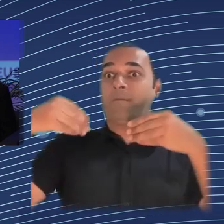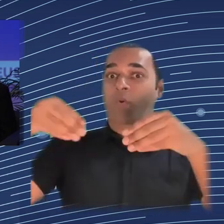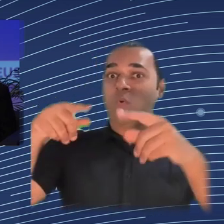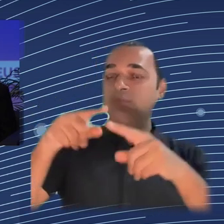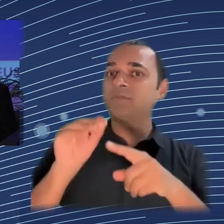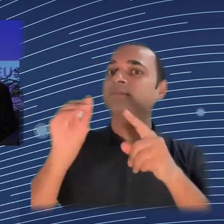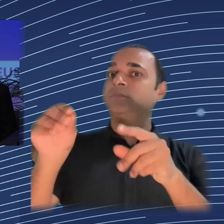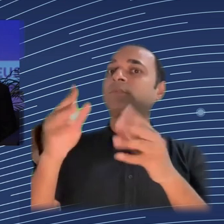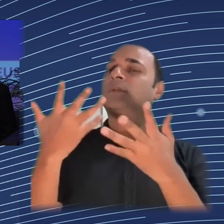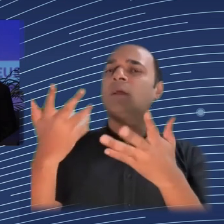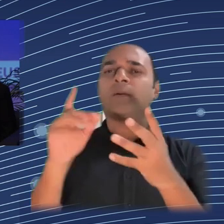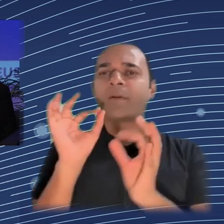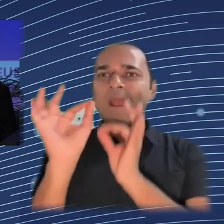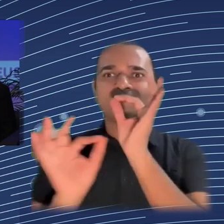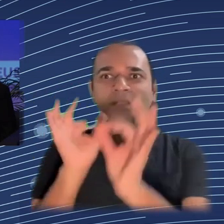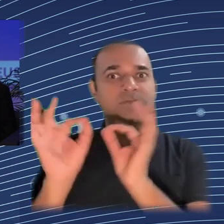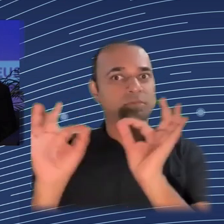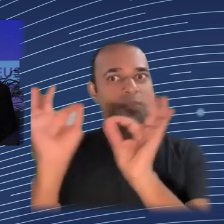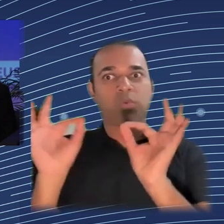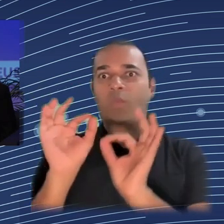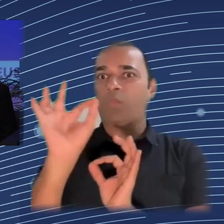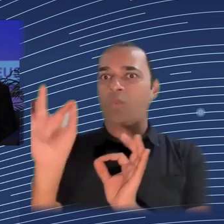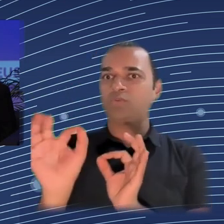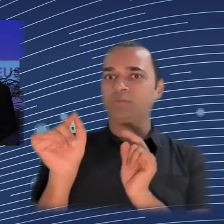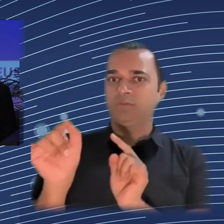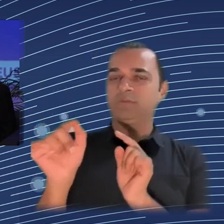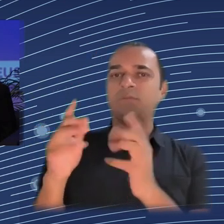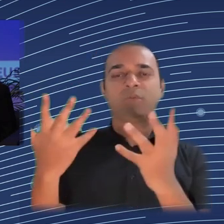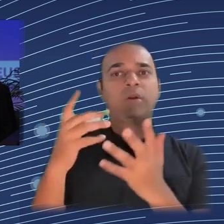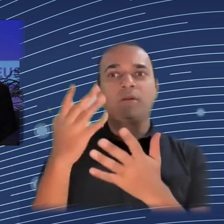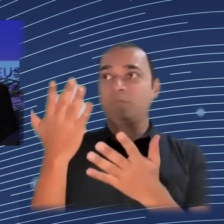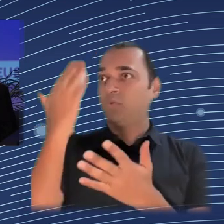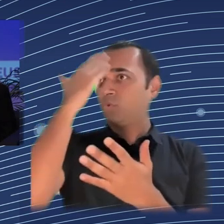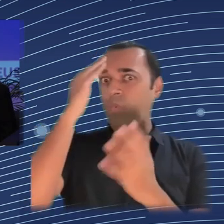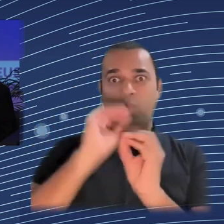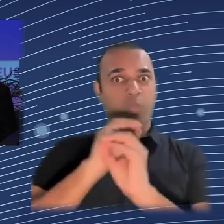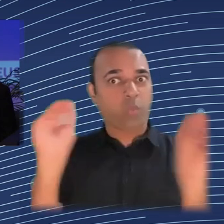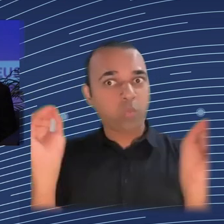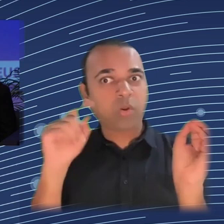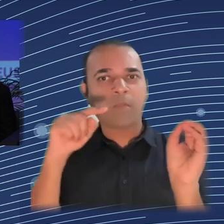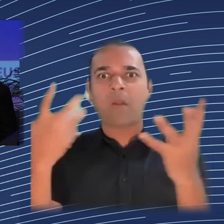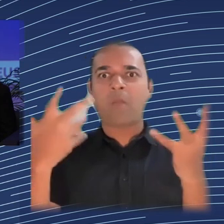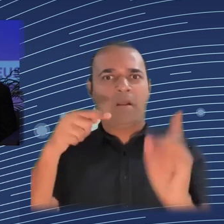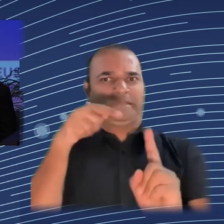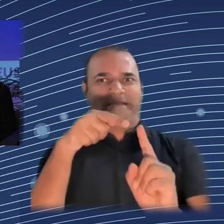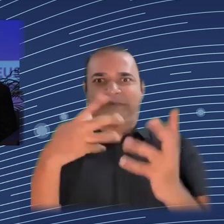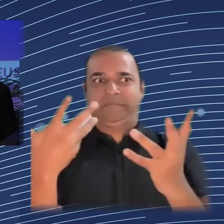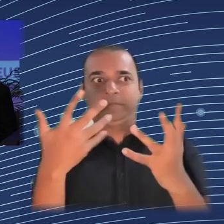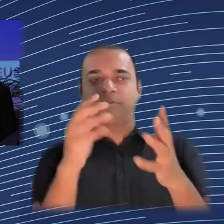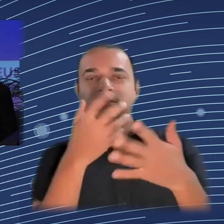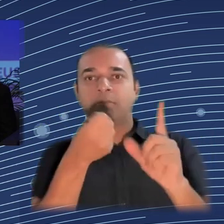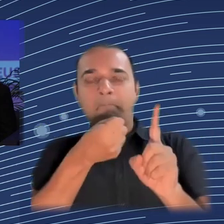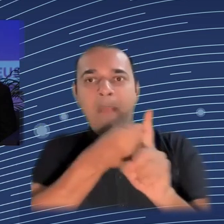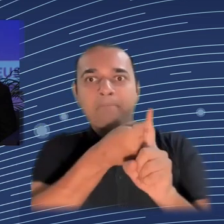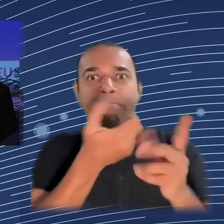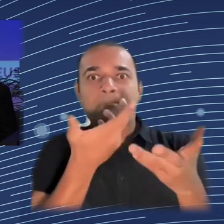We'd be asking a lot of questions. While it seems that with AI systems, it's a sort of a different